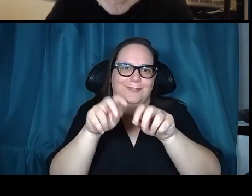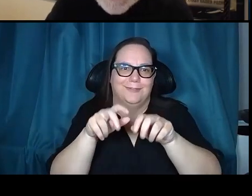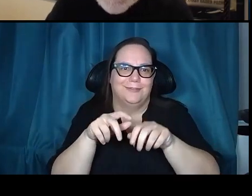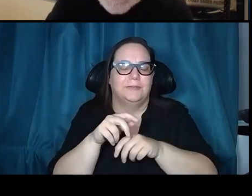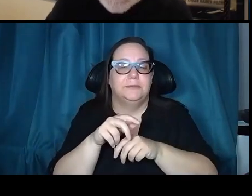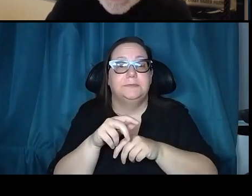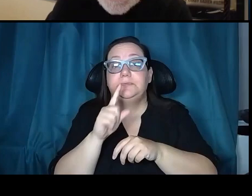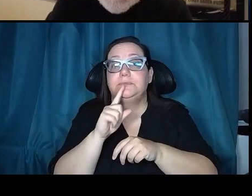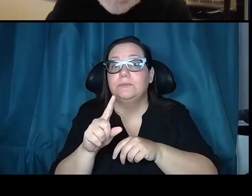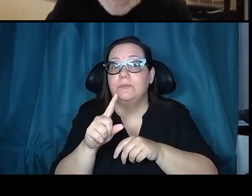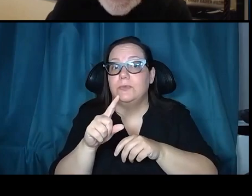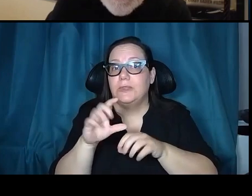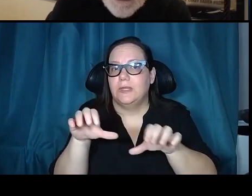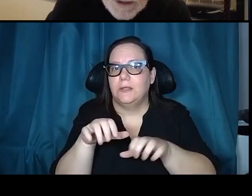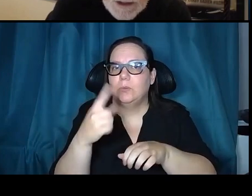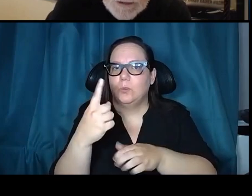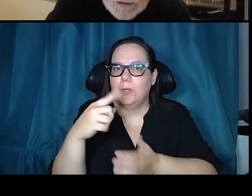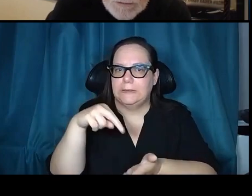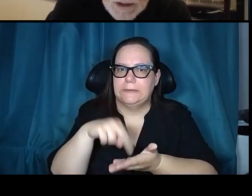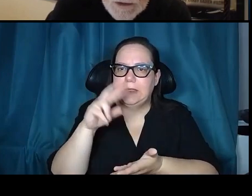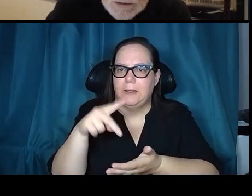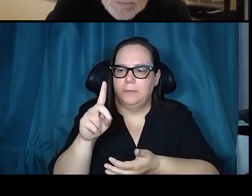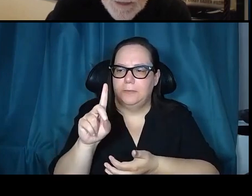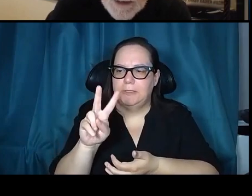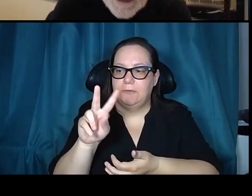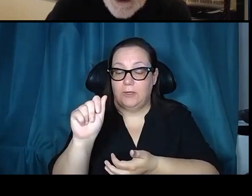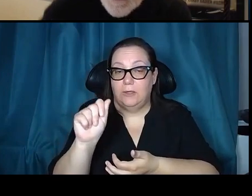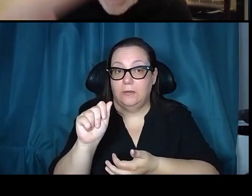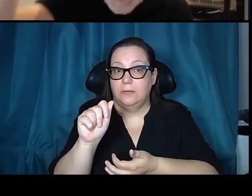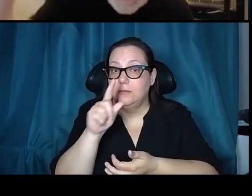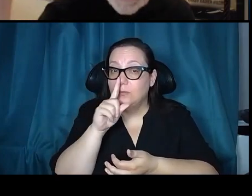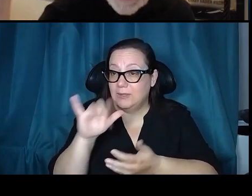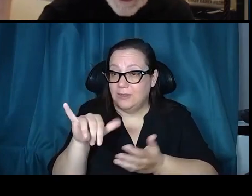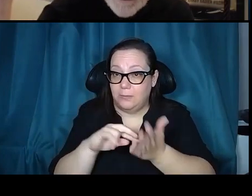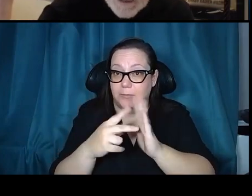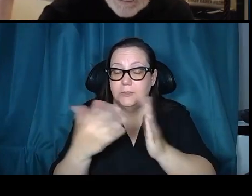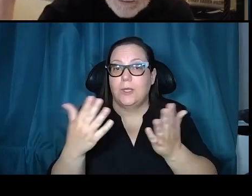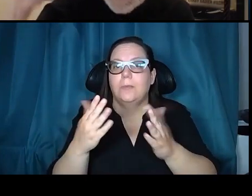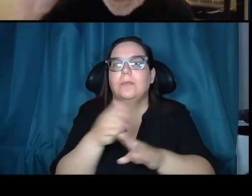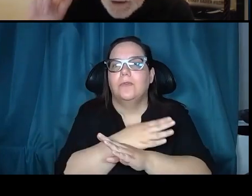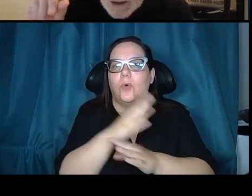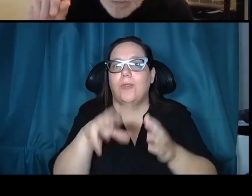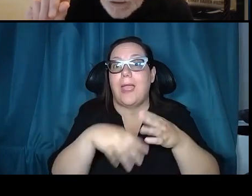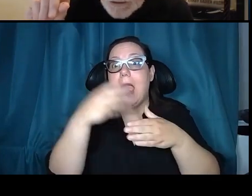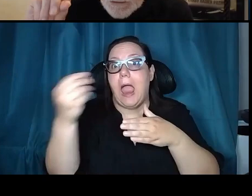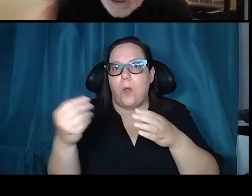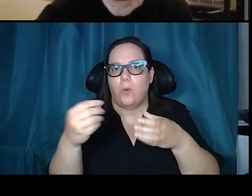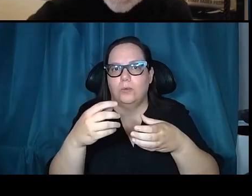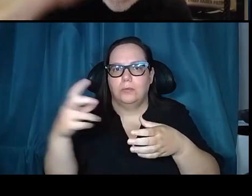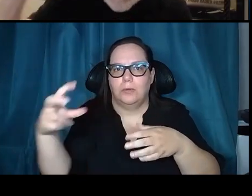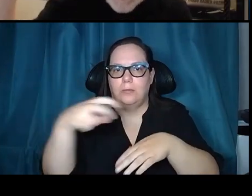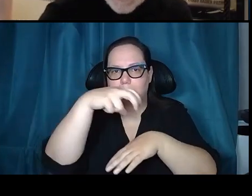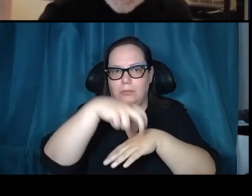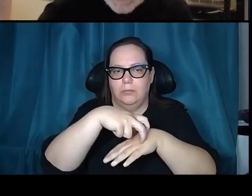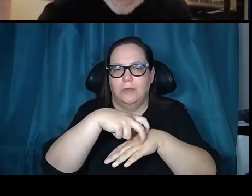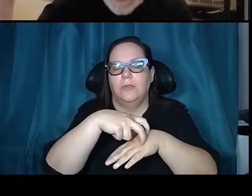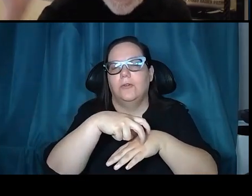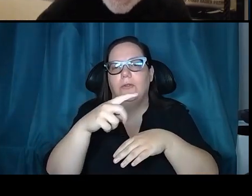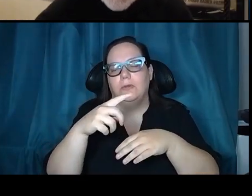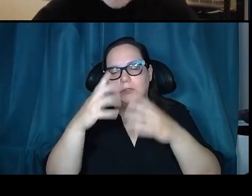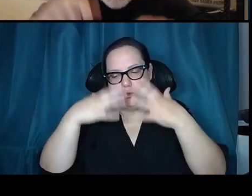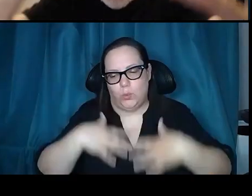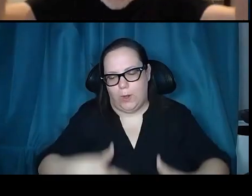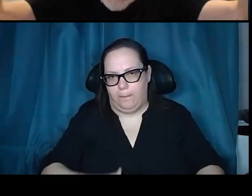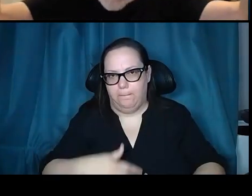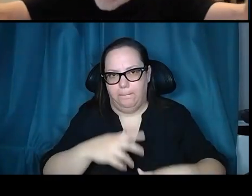did one stand-up EVA. What's a stand-up EVA? Before they left the lunar module, they opened the hatch on the top, got suited up first, of course, opened the hatch on the